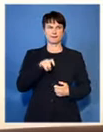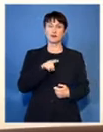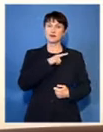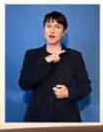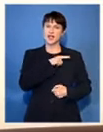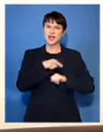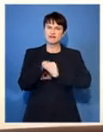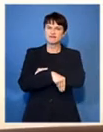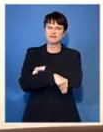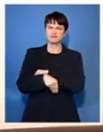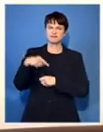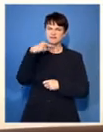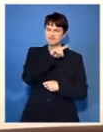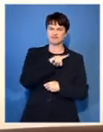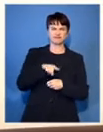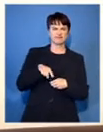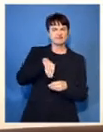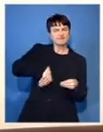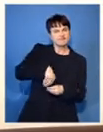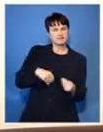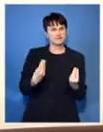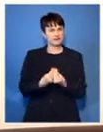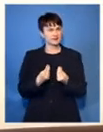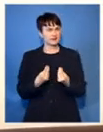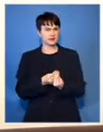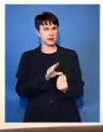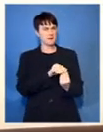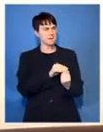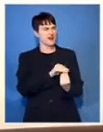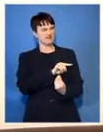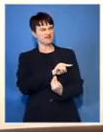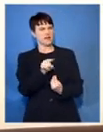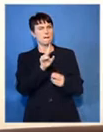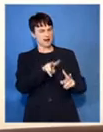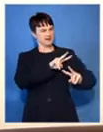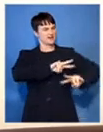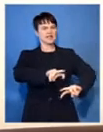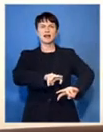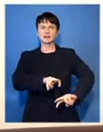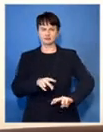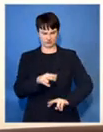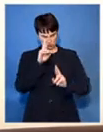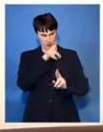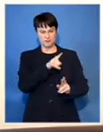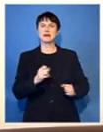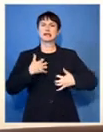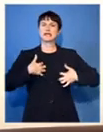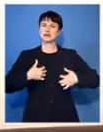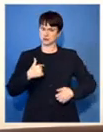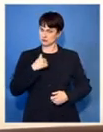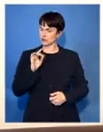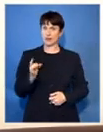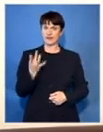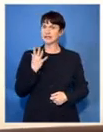corruption allegations against many of its members, including its leadership, is also investigated quickly. I'd be very thrilled